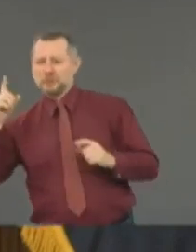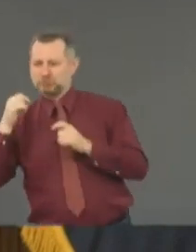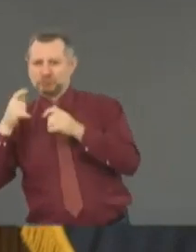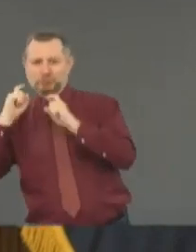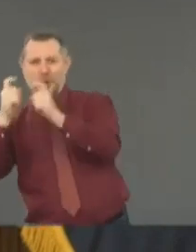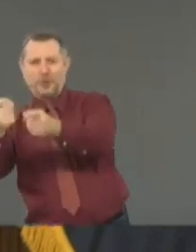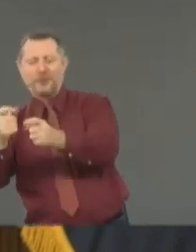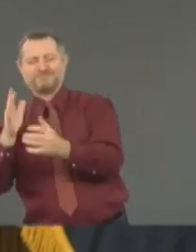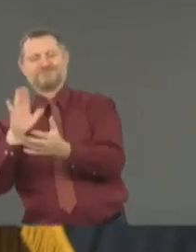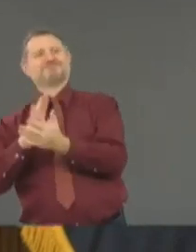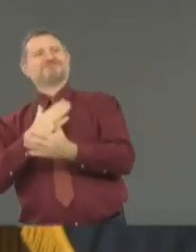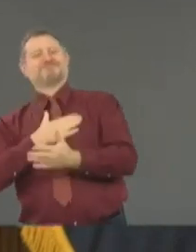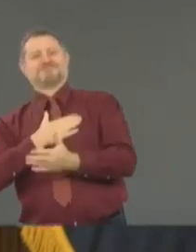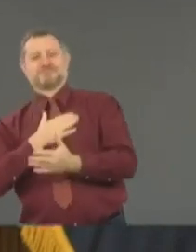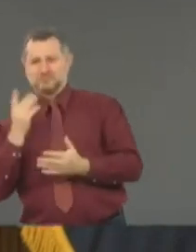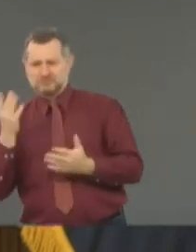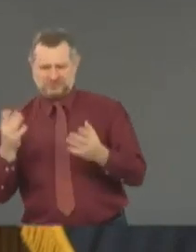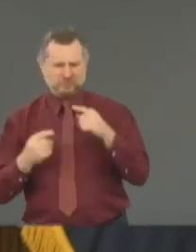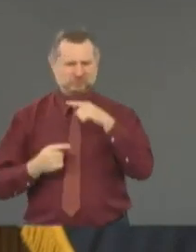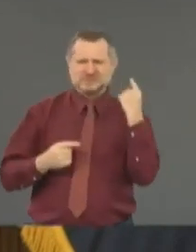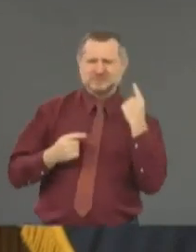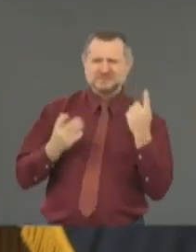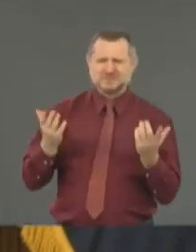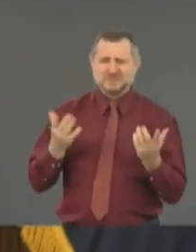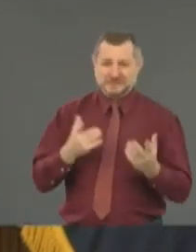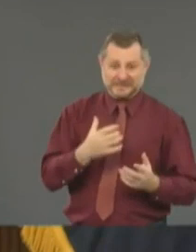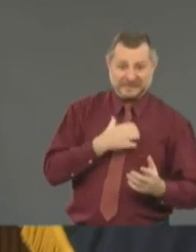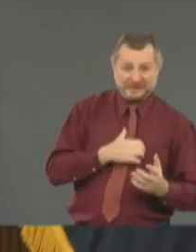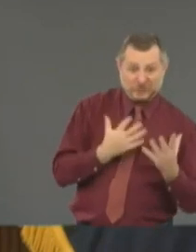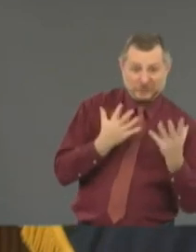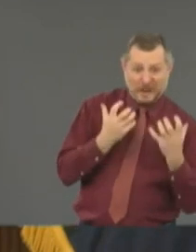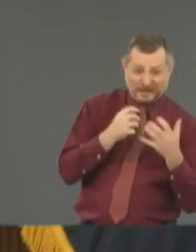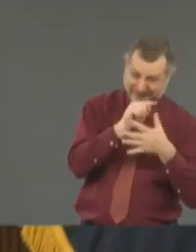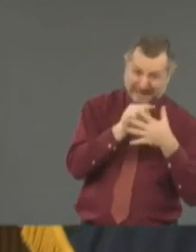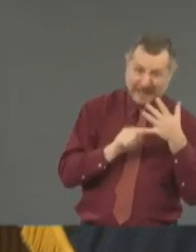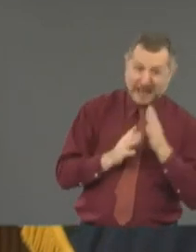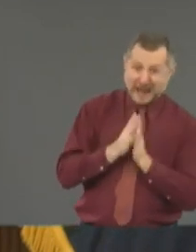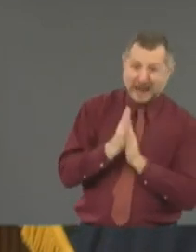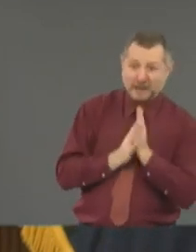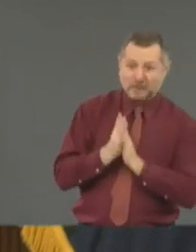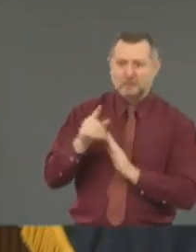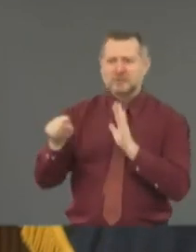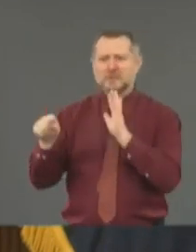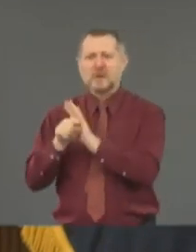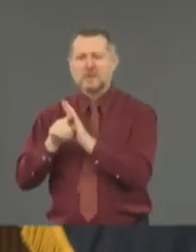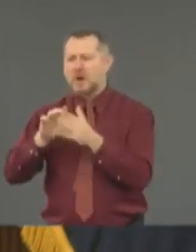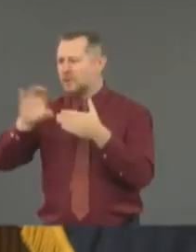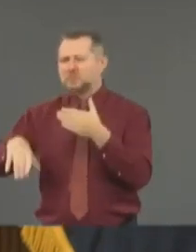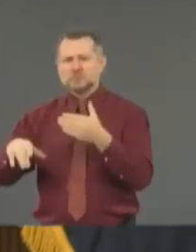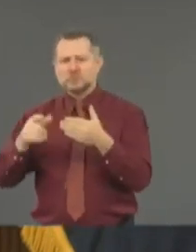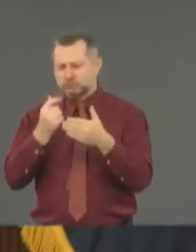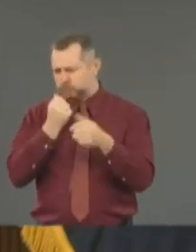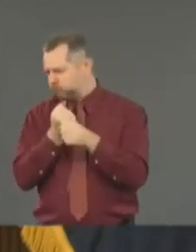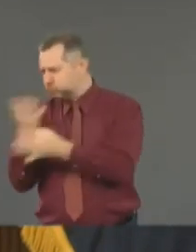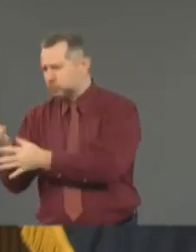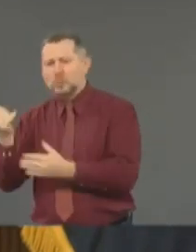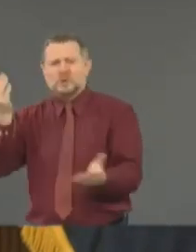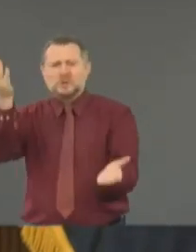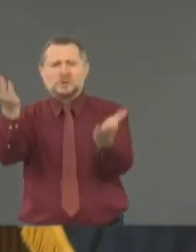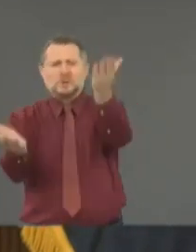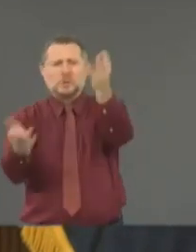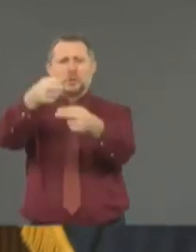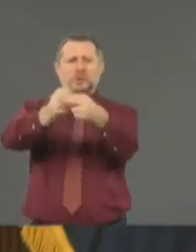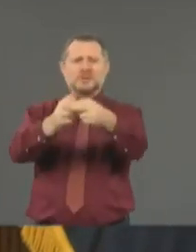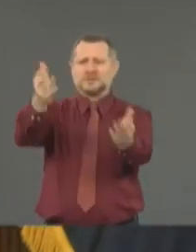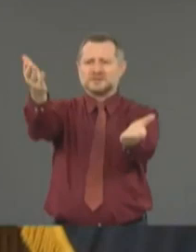desires and wants versus the consequences, right? We went